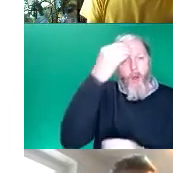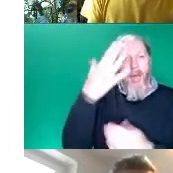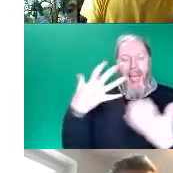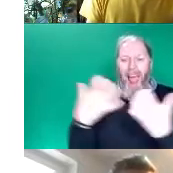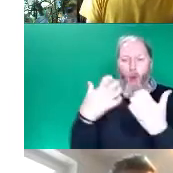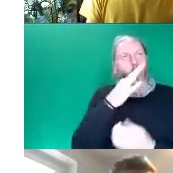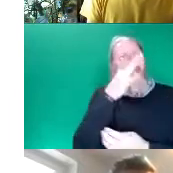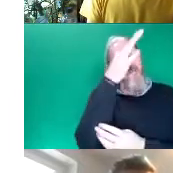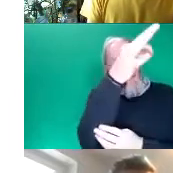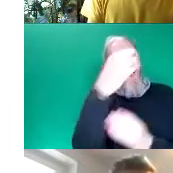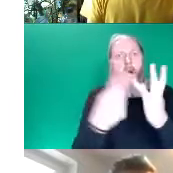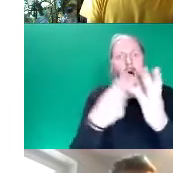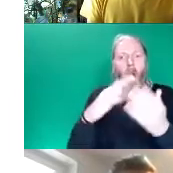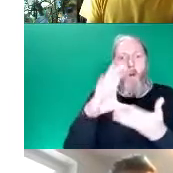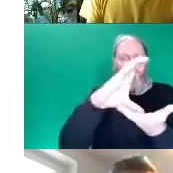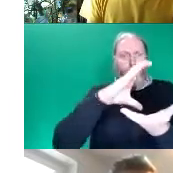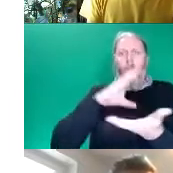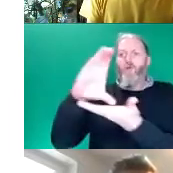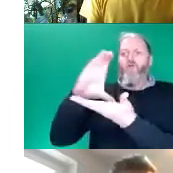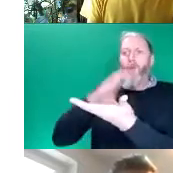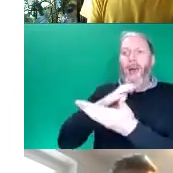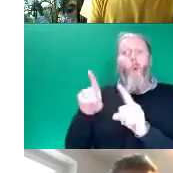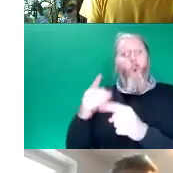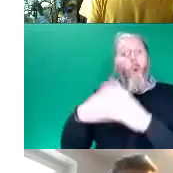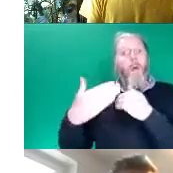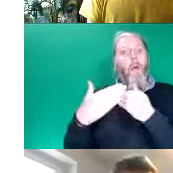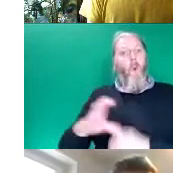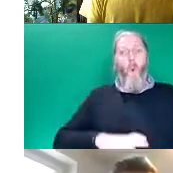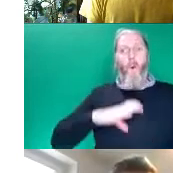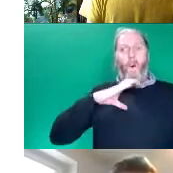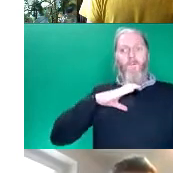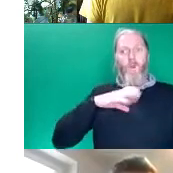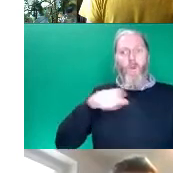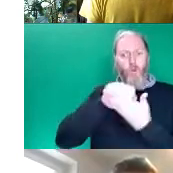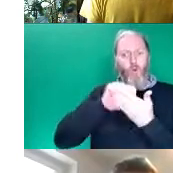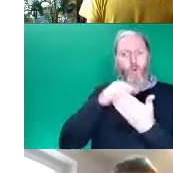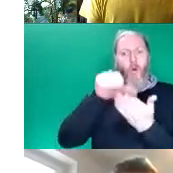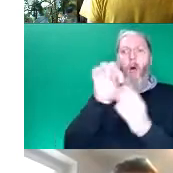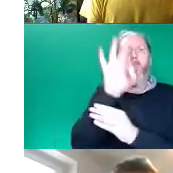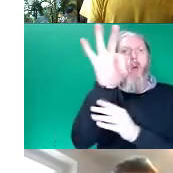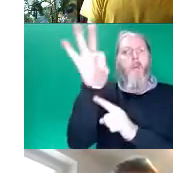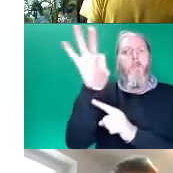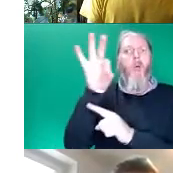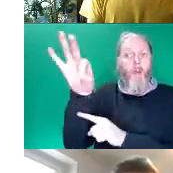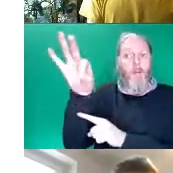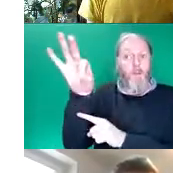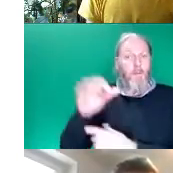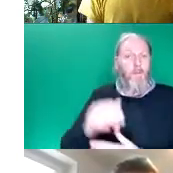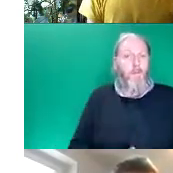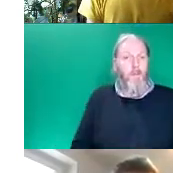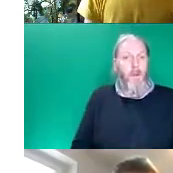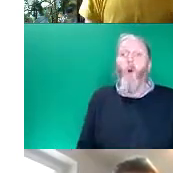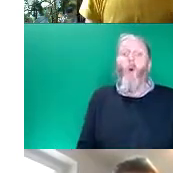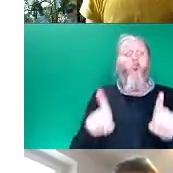for larger and more complex funding processes and opportunities. We were also looking to provide some